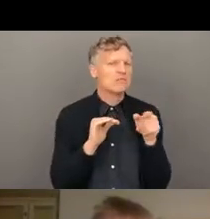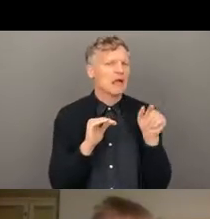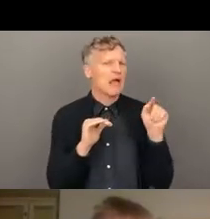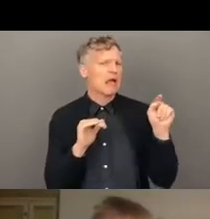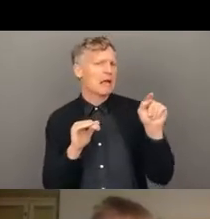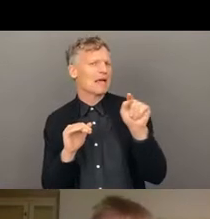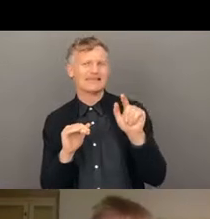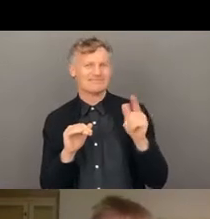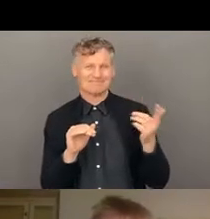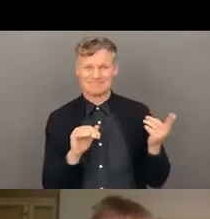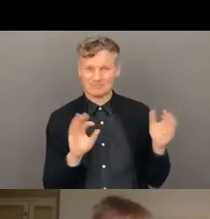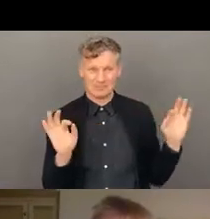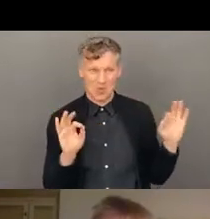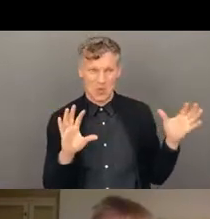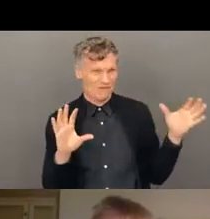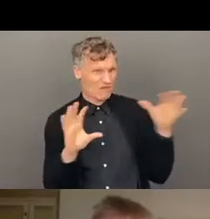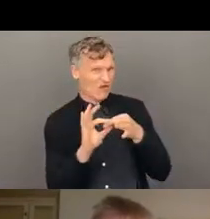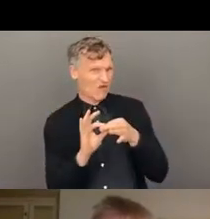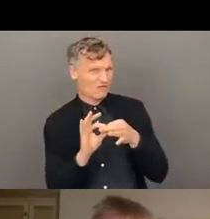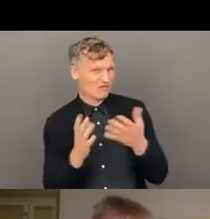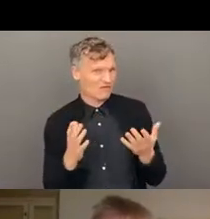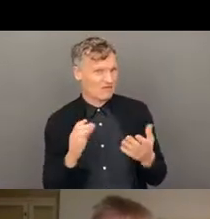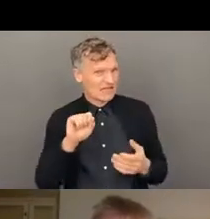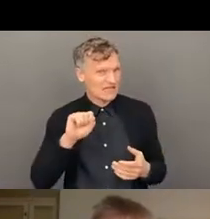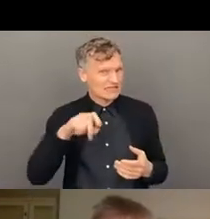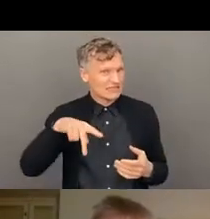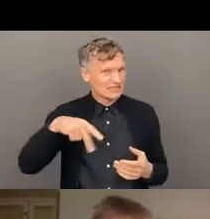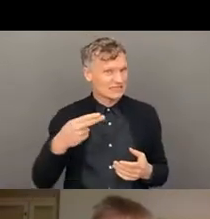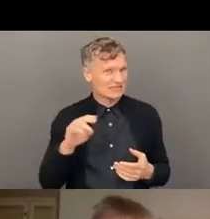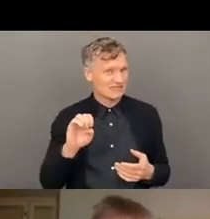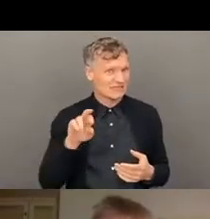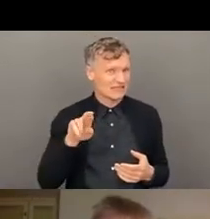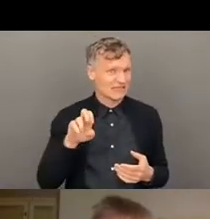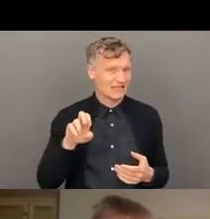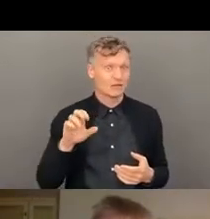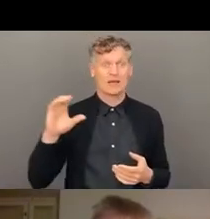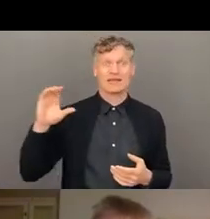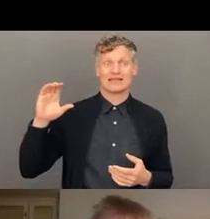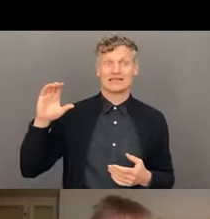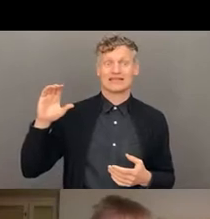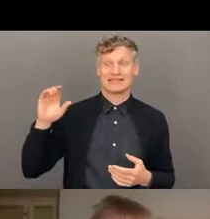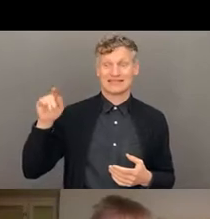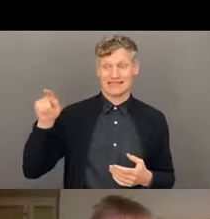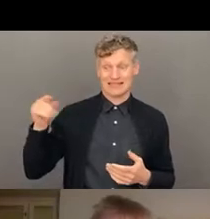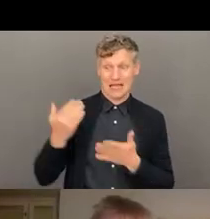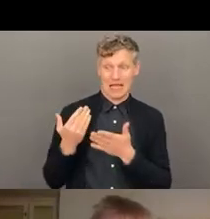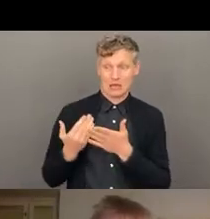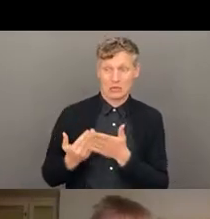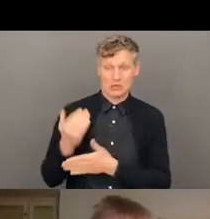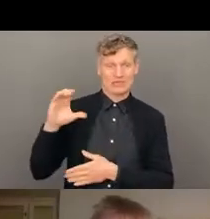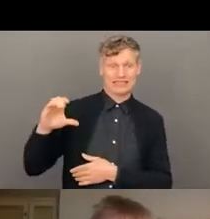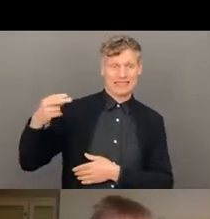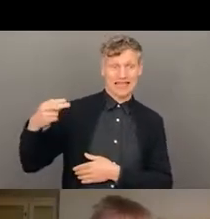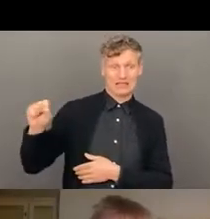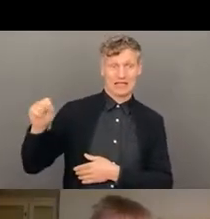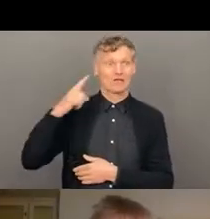involved in spheres. For example, CHS Alliance is targeting everybody. And that's I think one of the new and interesting things about